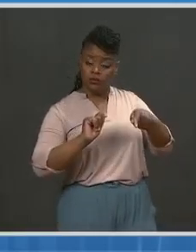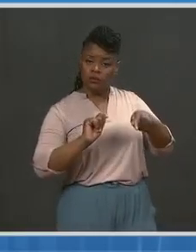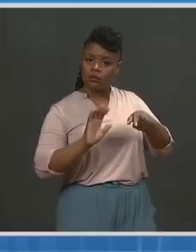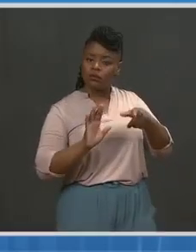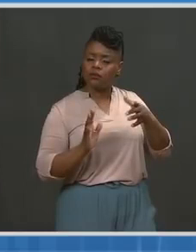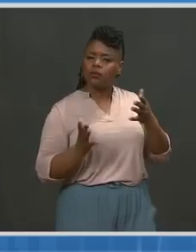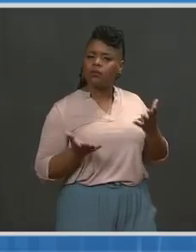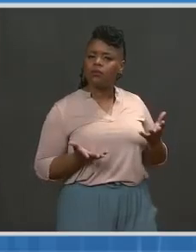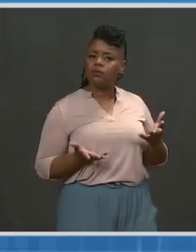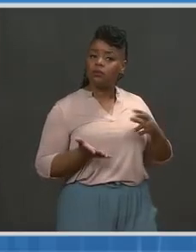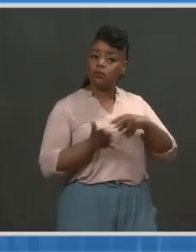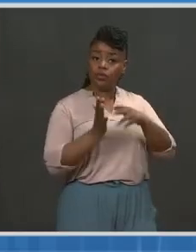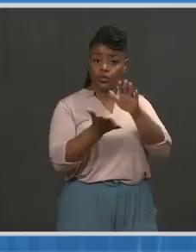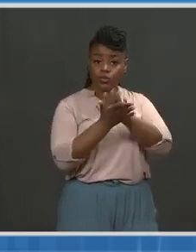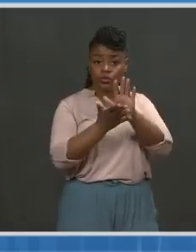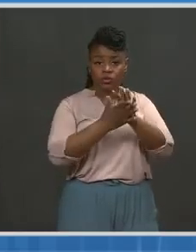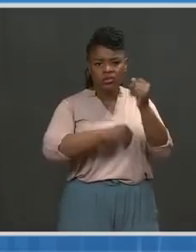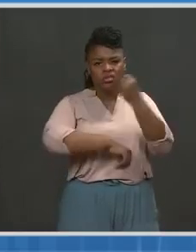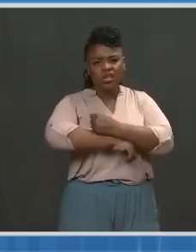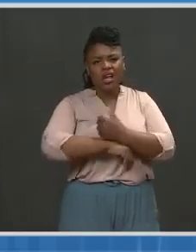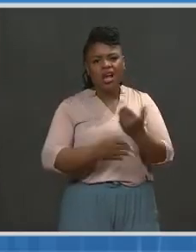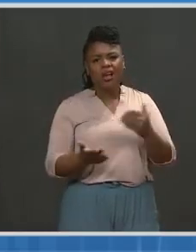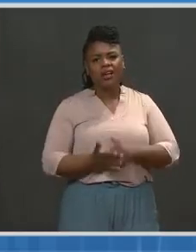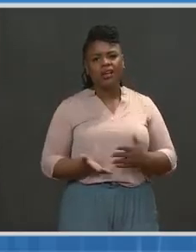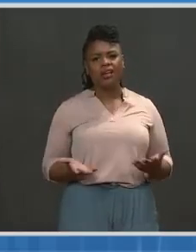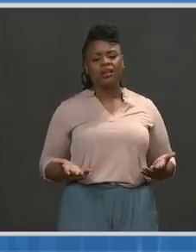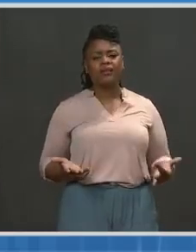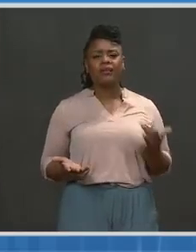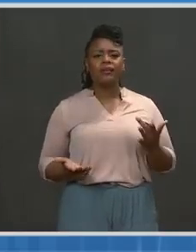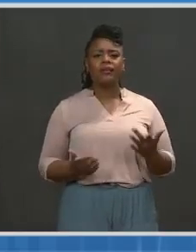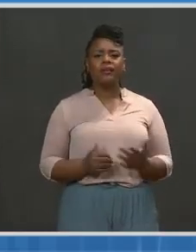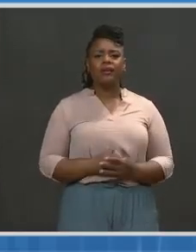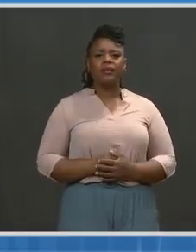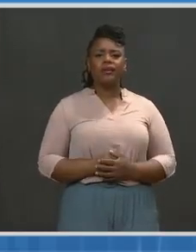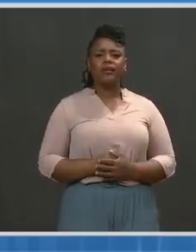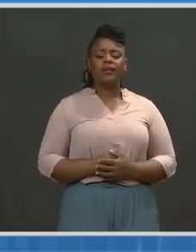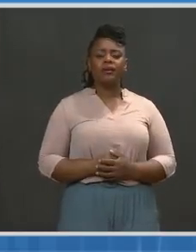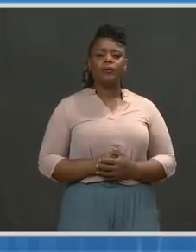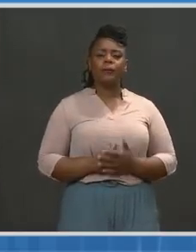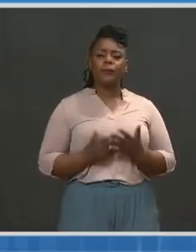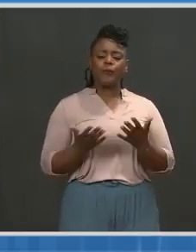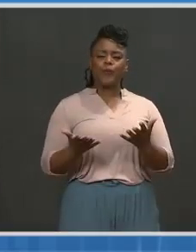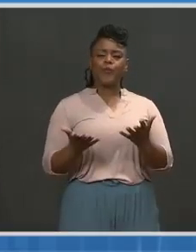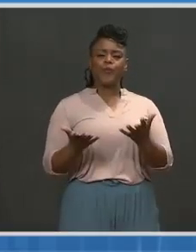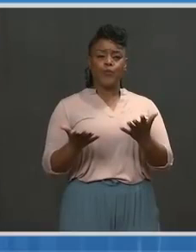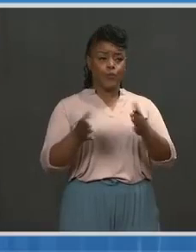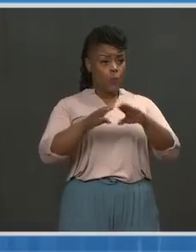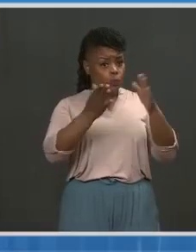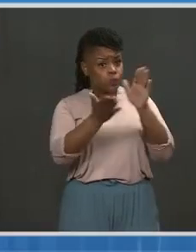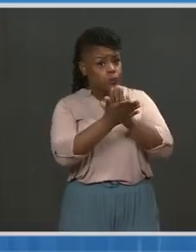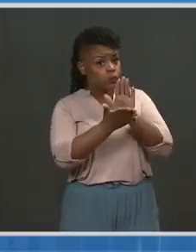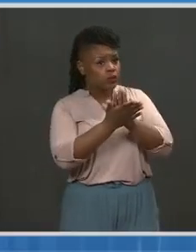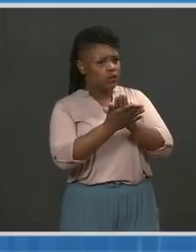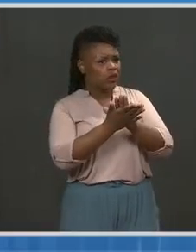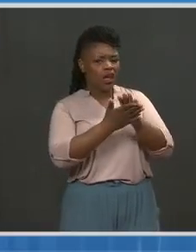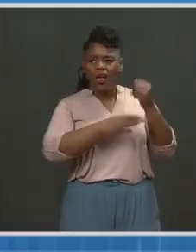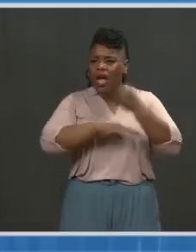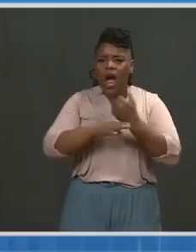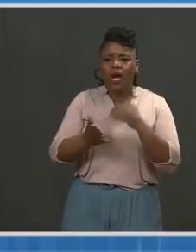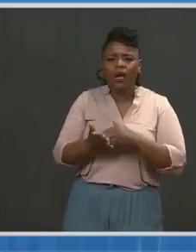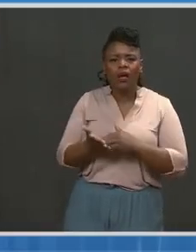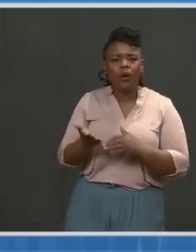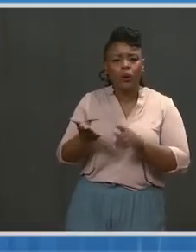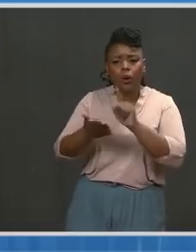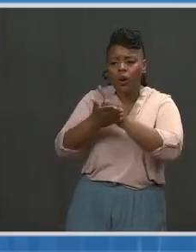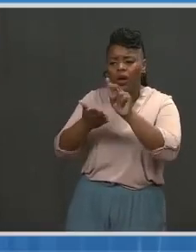heavily in the state now, it's leading to shutdowns again in our schools. What is the benefit of reopening schools only to see so many have to close